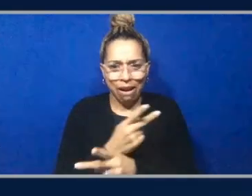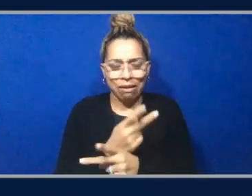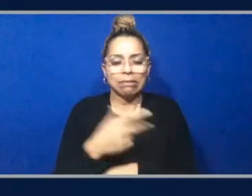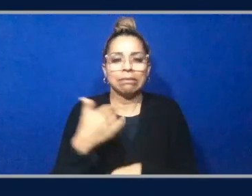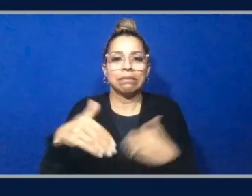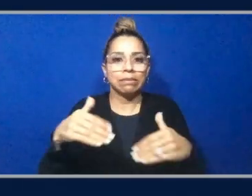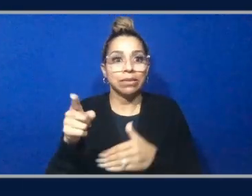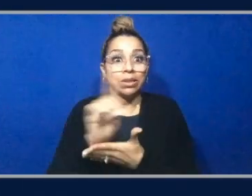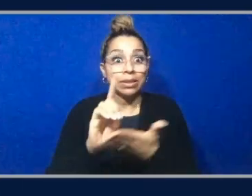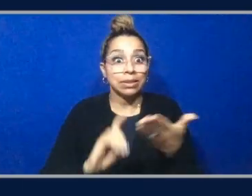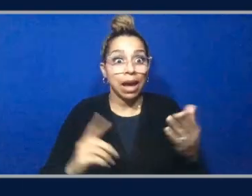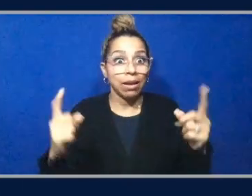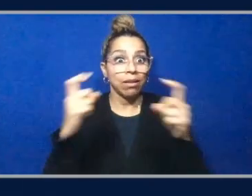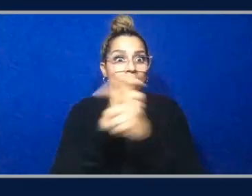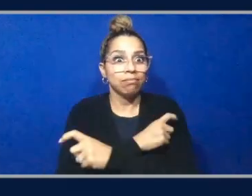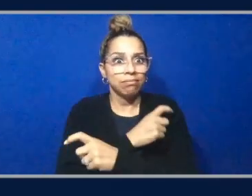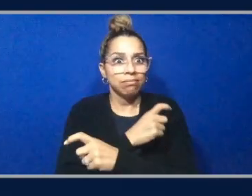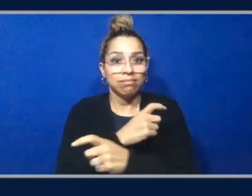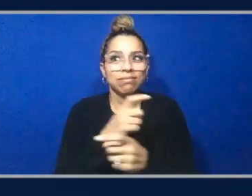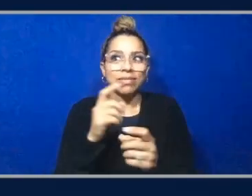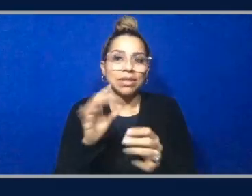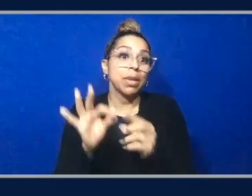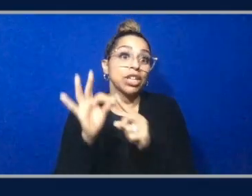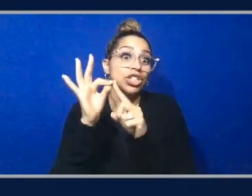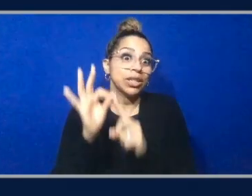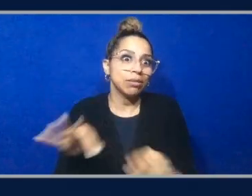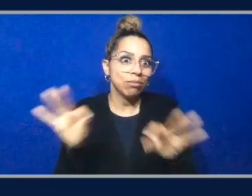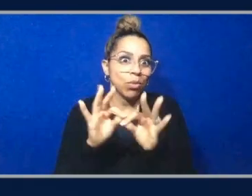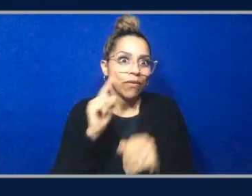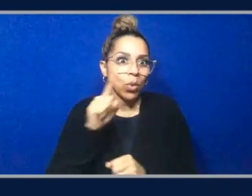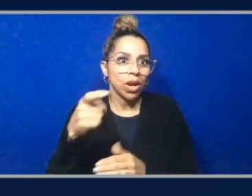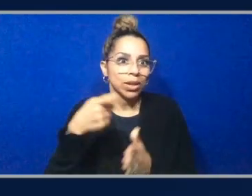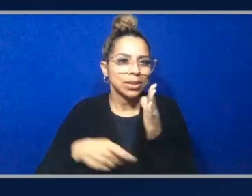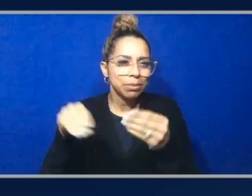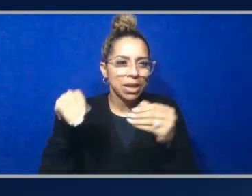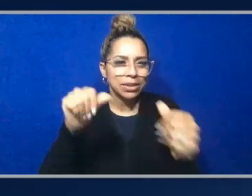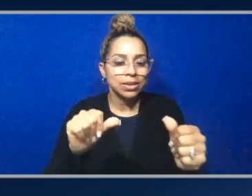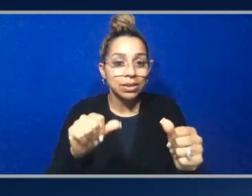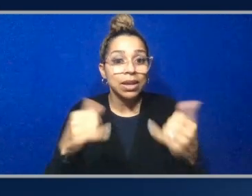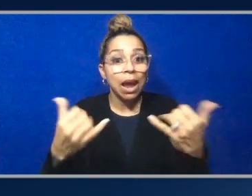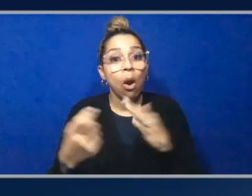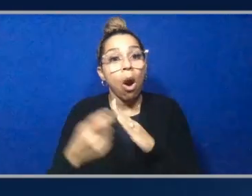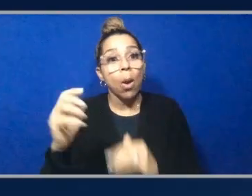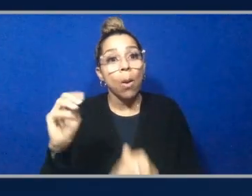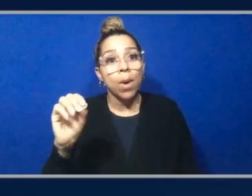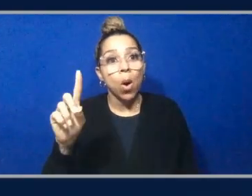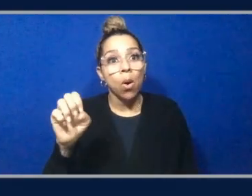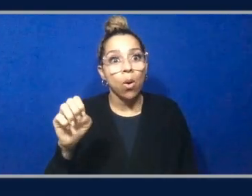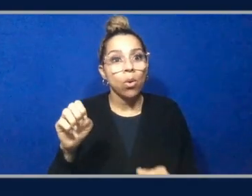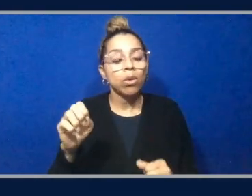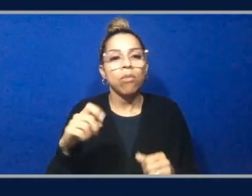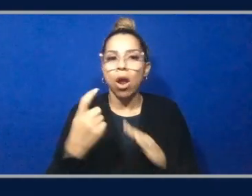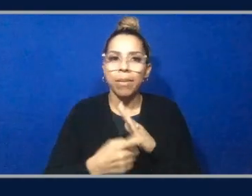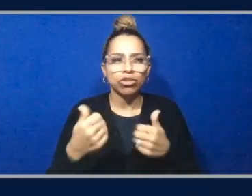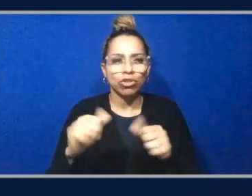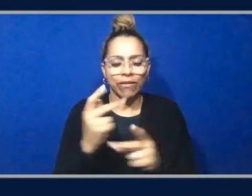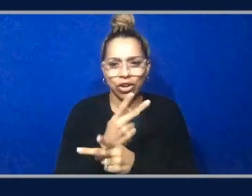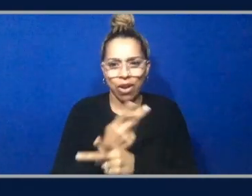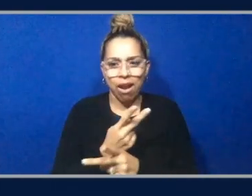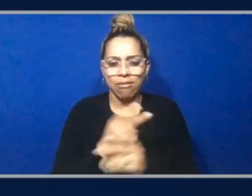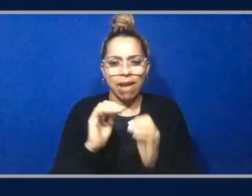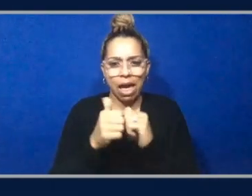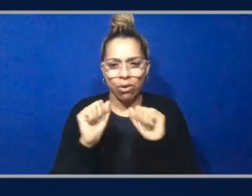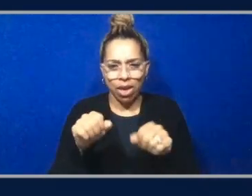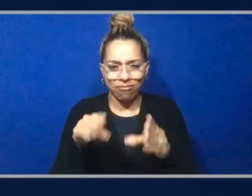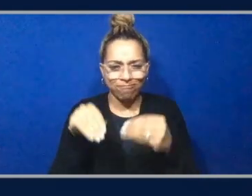to expense. And one of the things that auto mode has built in is automatically trying to find ways to optimize compute infrastructure